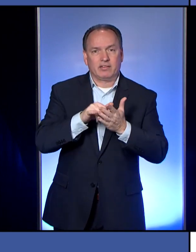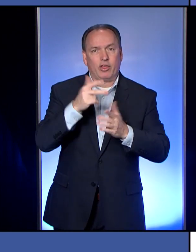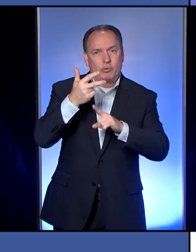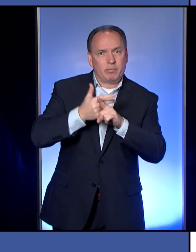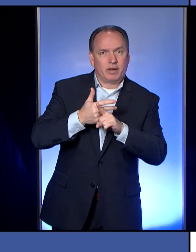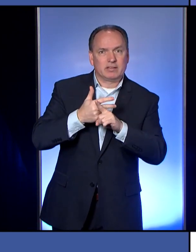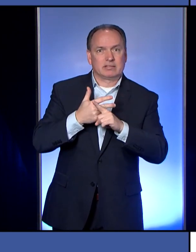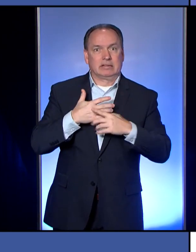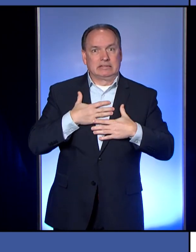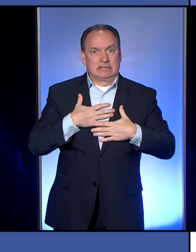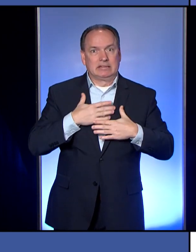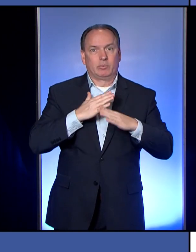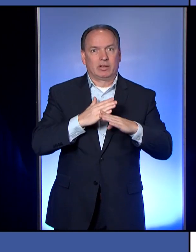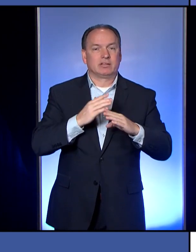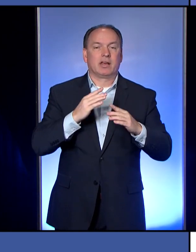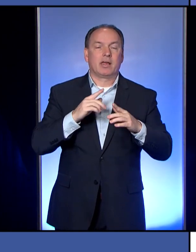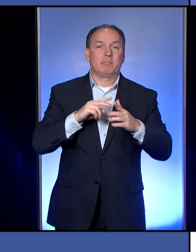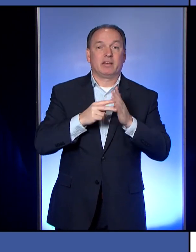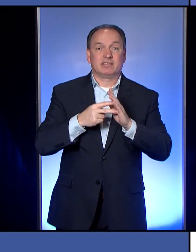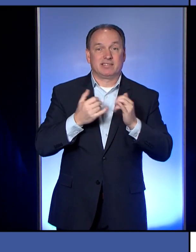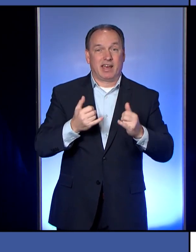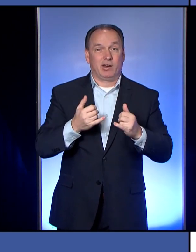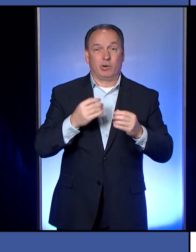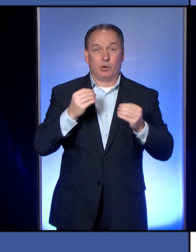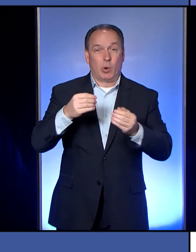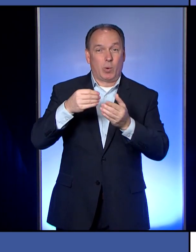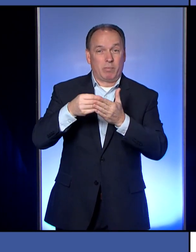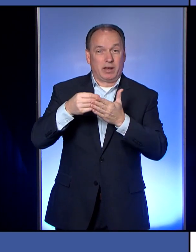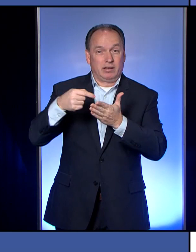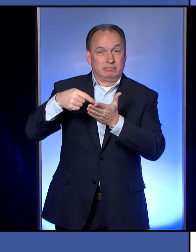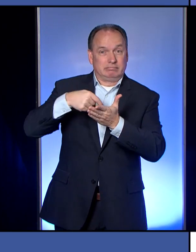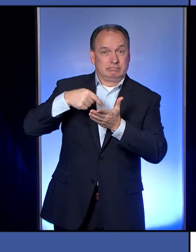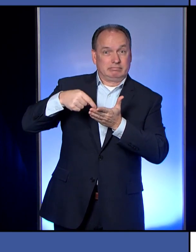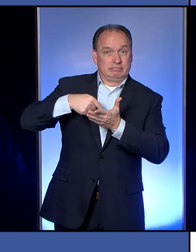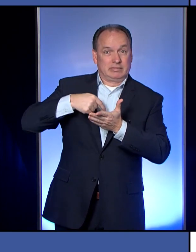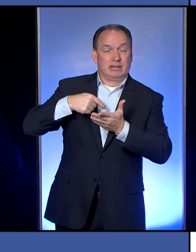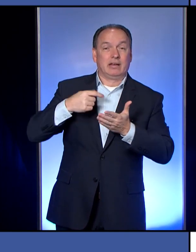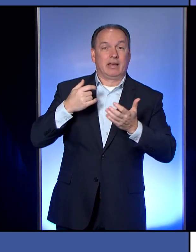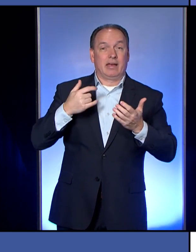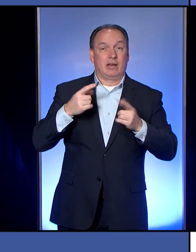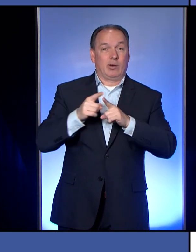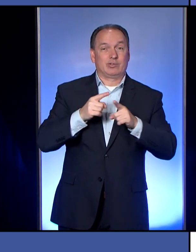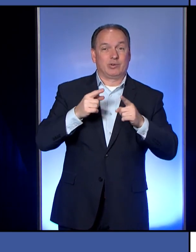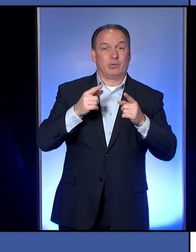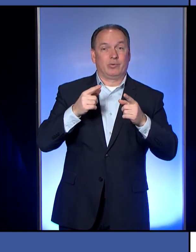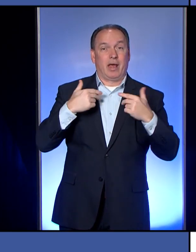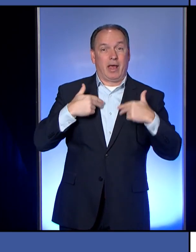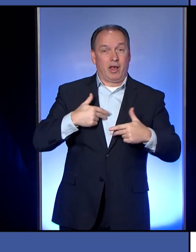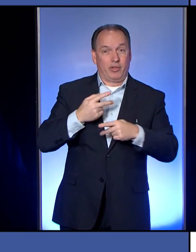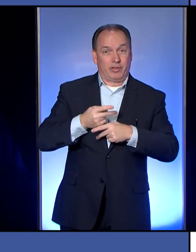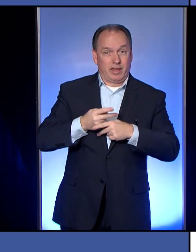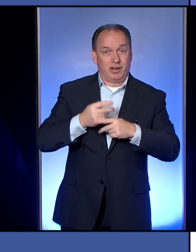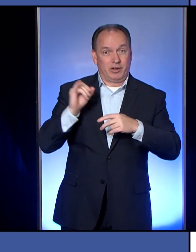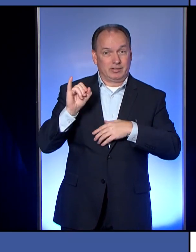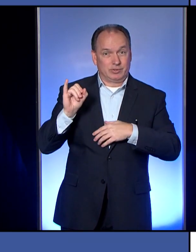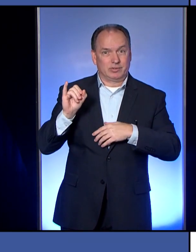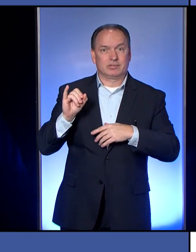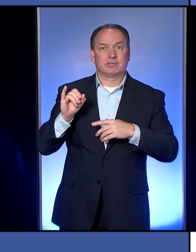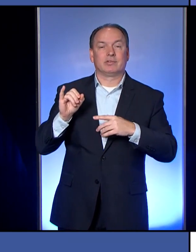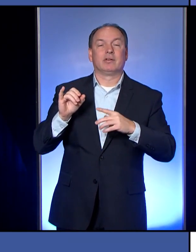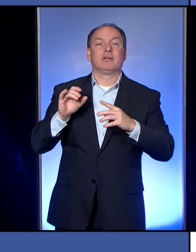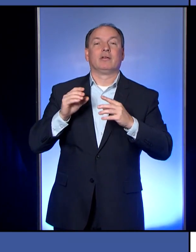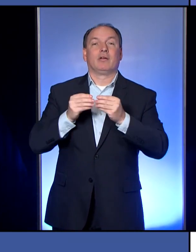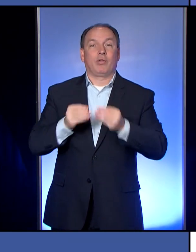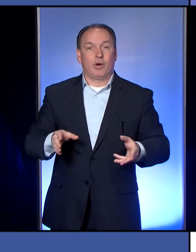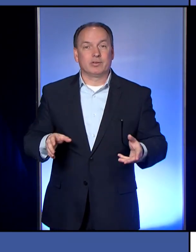so they have nothing coming back in the door. And not only that, but many of these people have lost their health care coverage or will be losing it soon. And